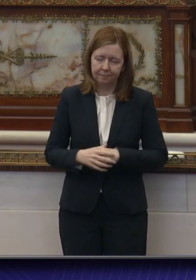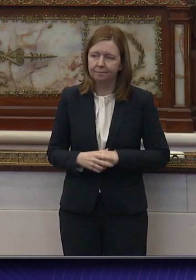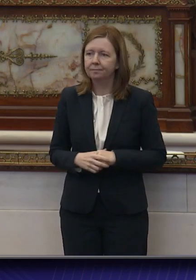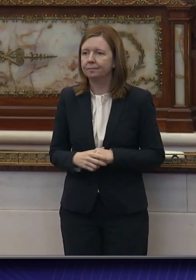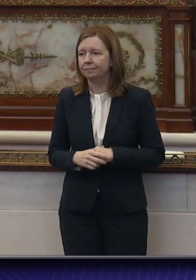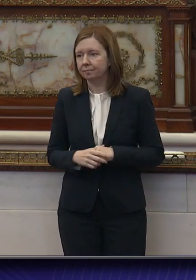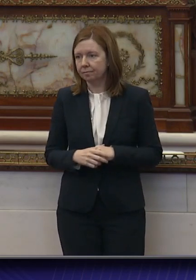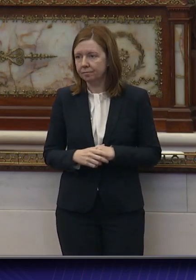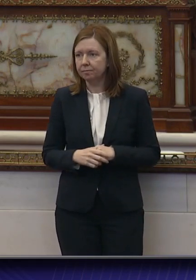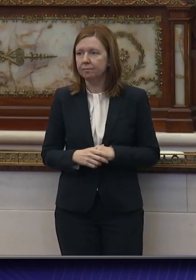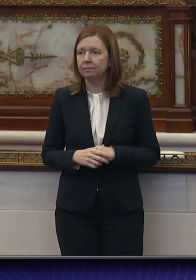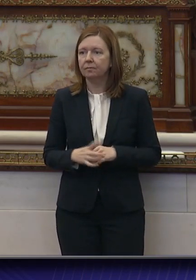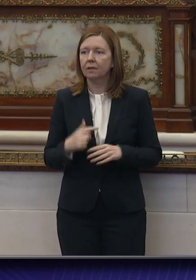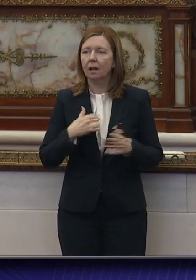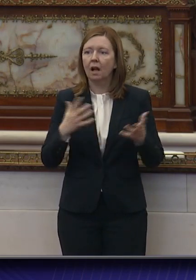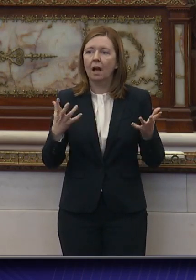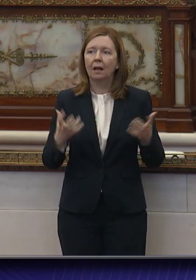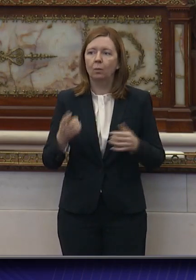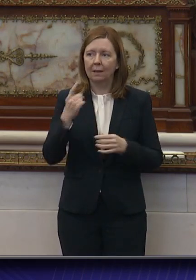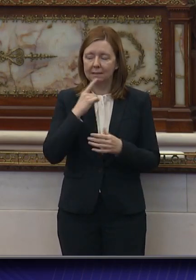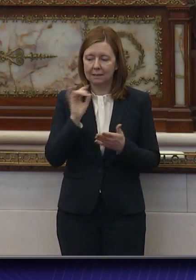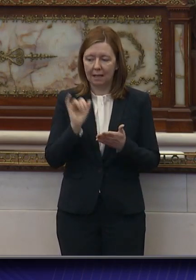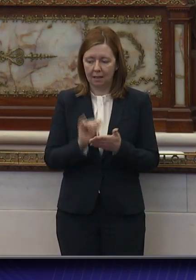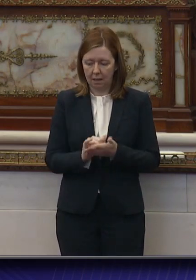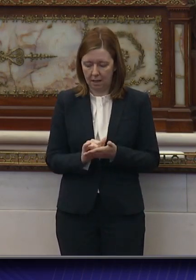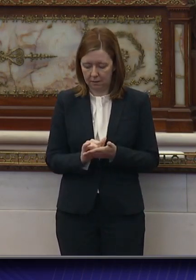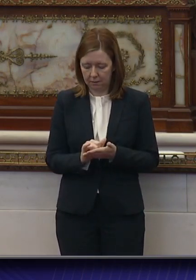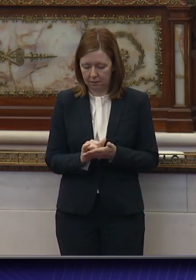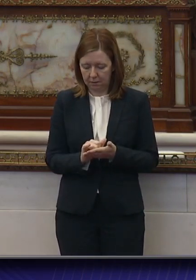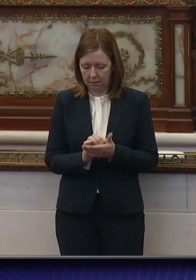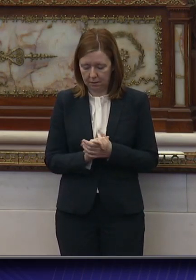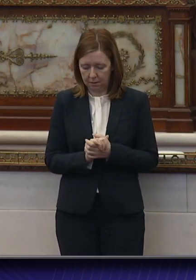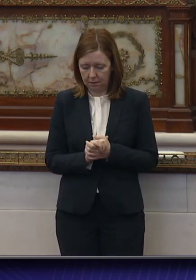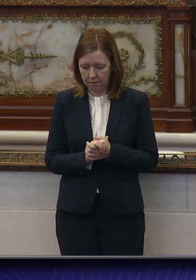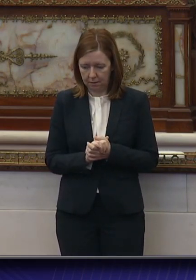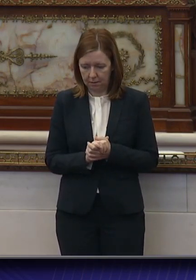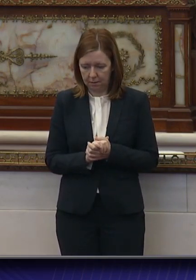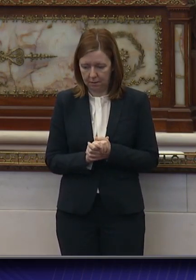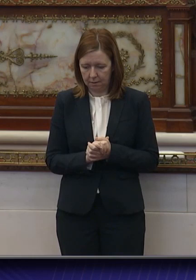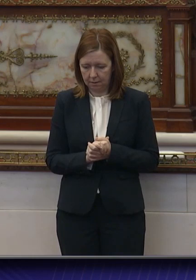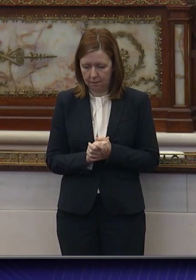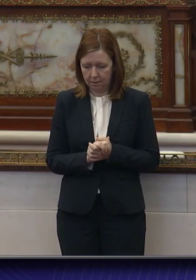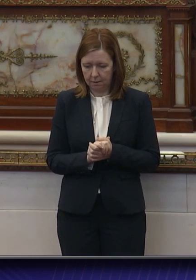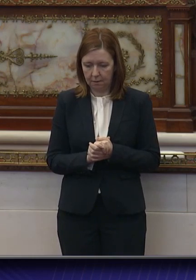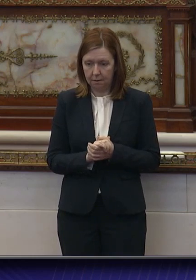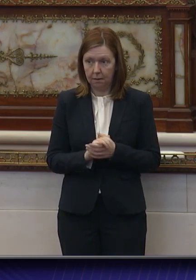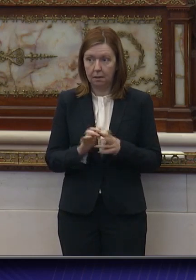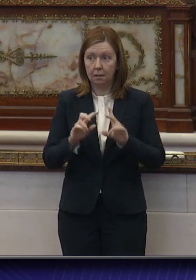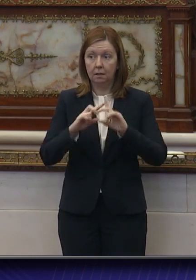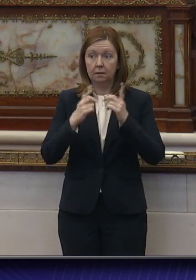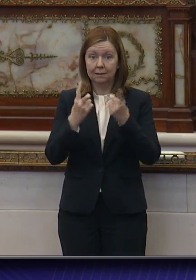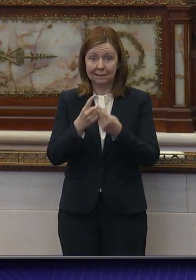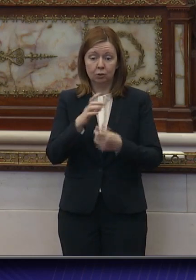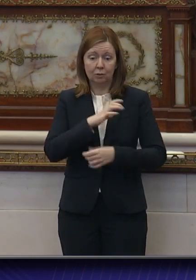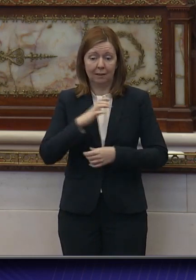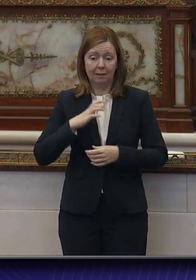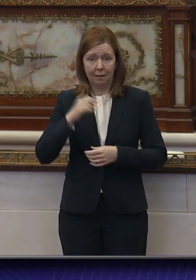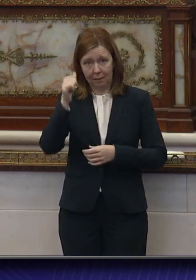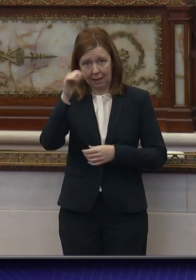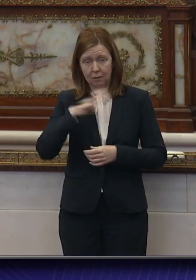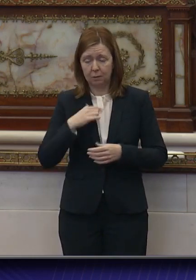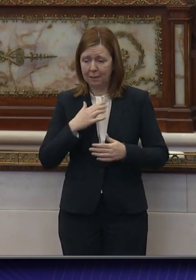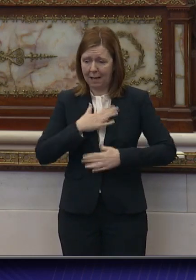So, I just want to say that as district council people, which I appreciate the